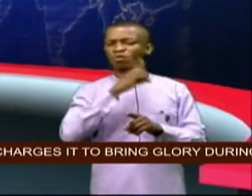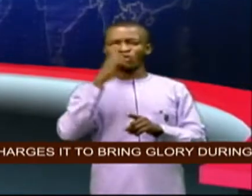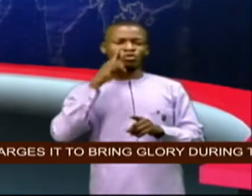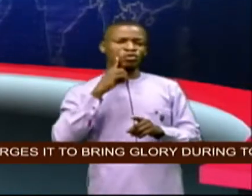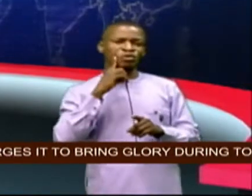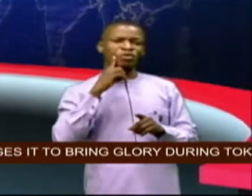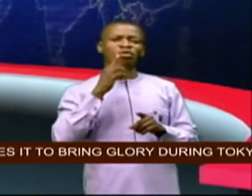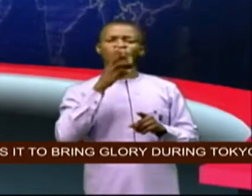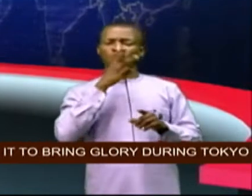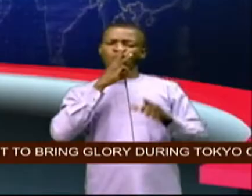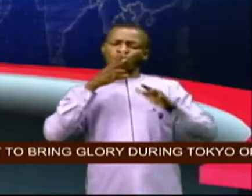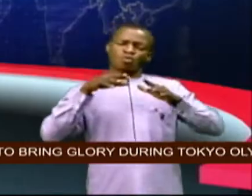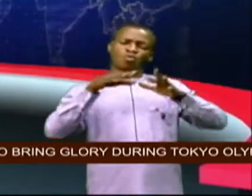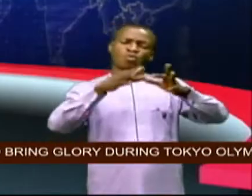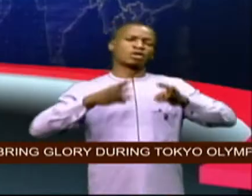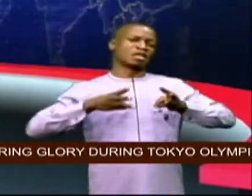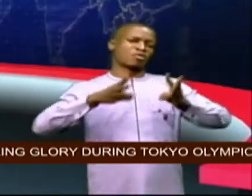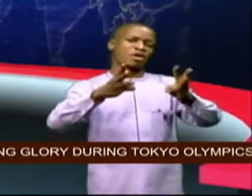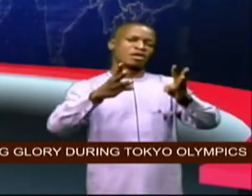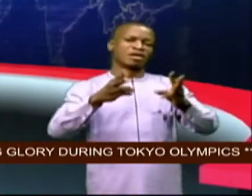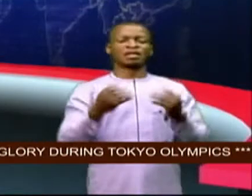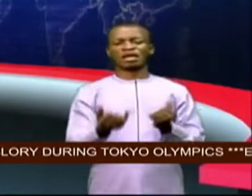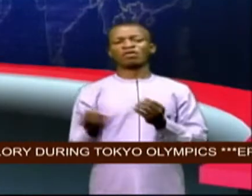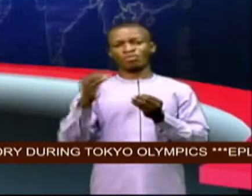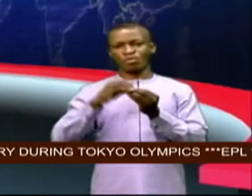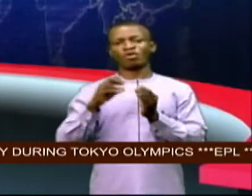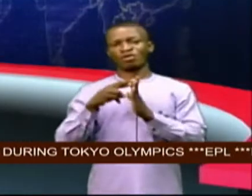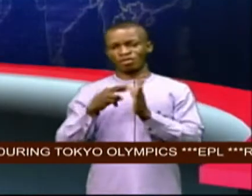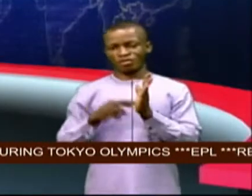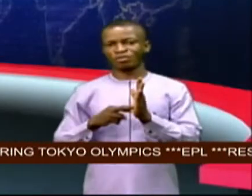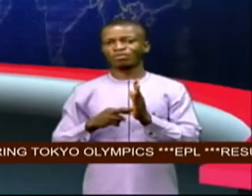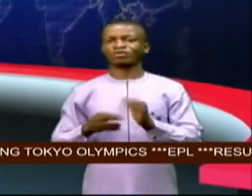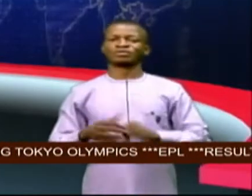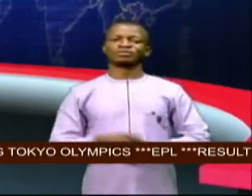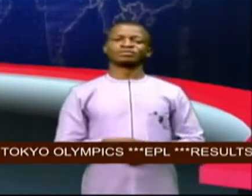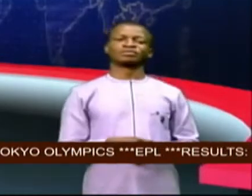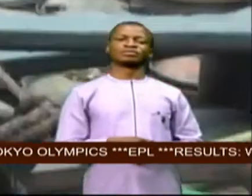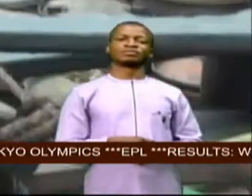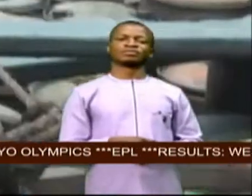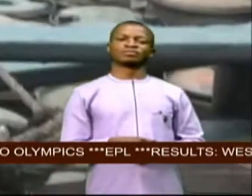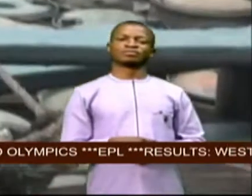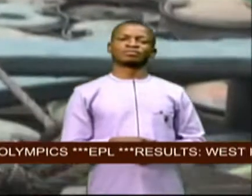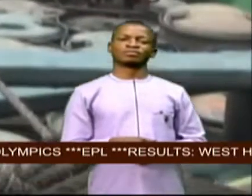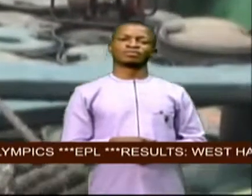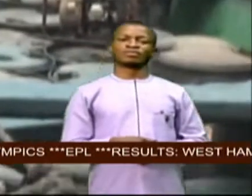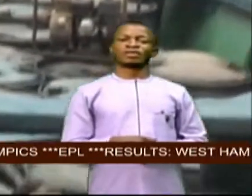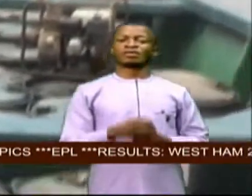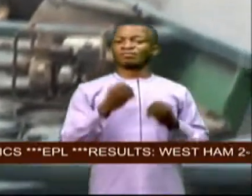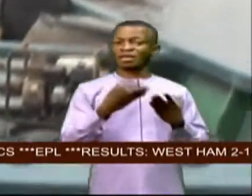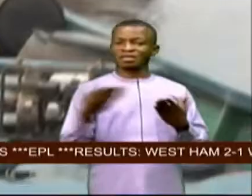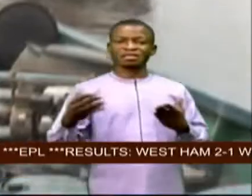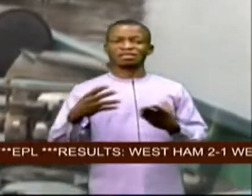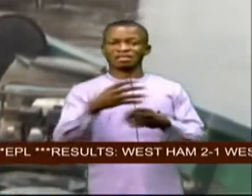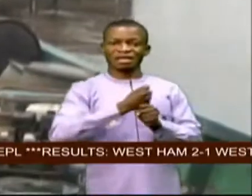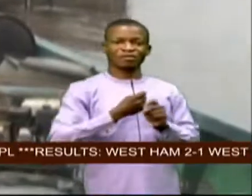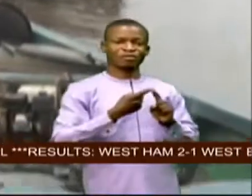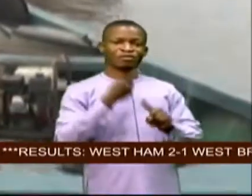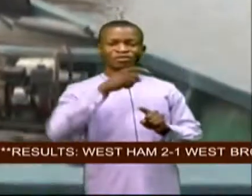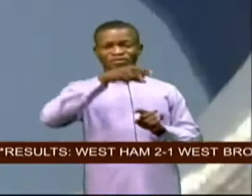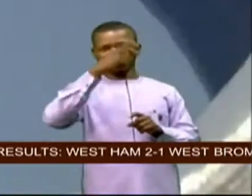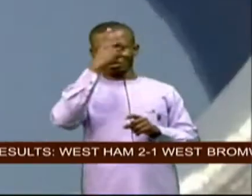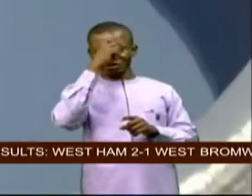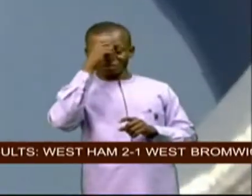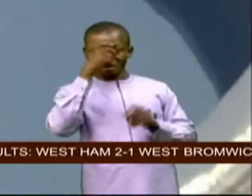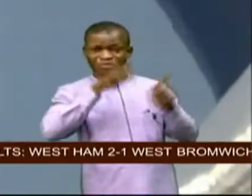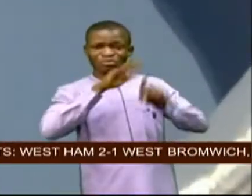coastal roads ulubukola aduo has details items recovered from the suspects include